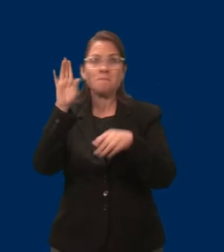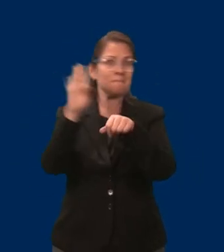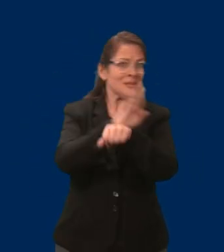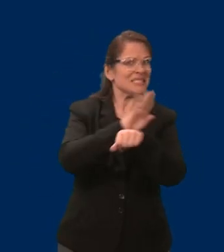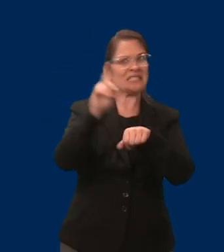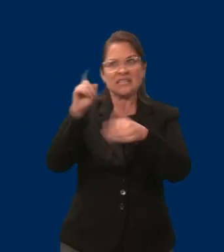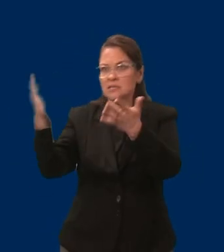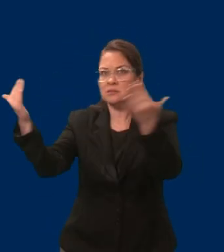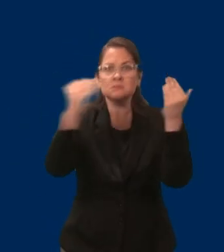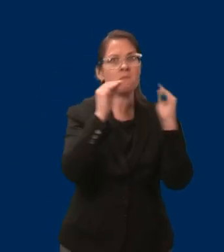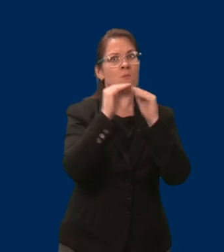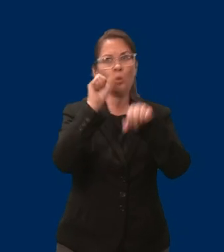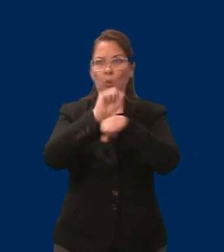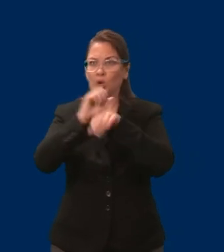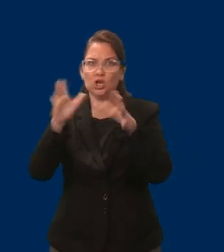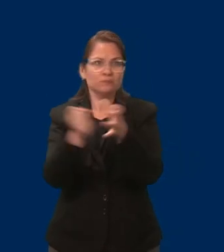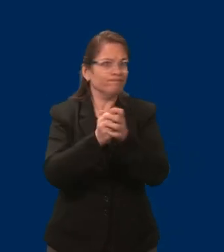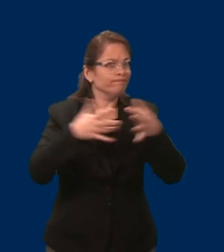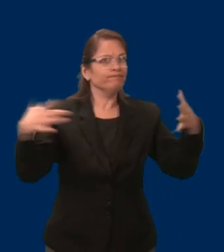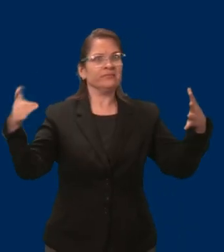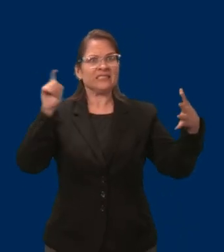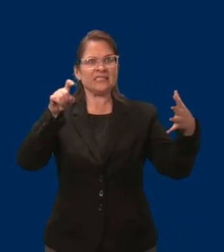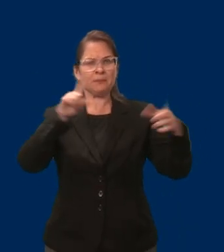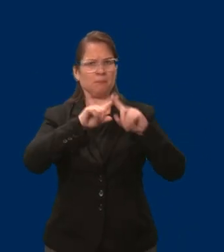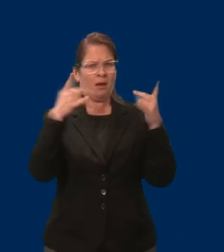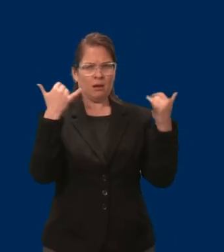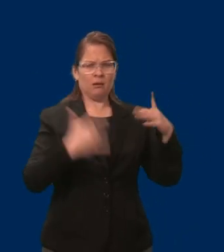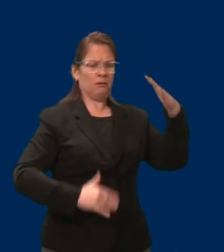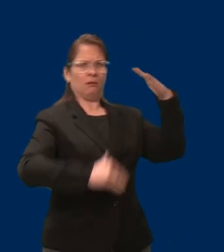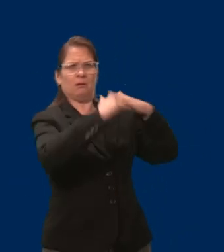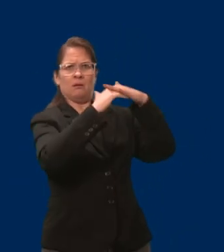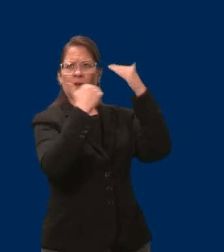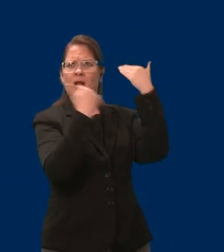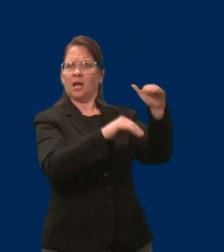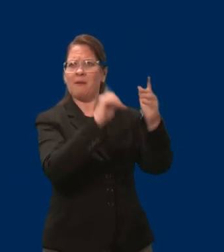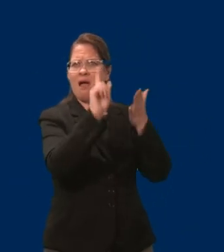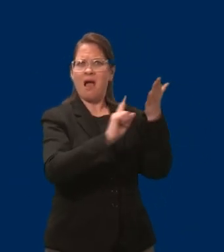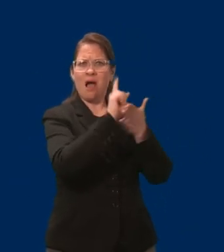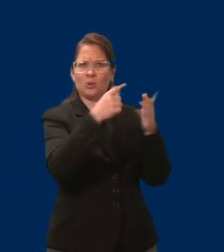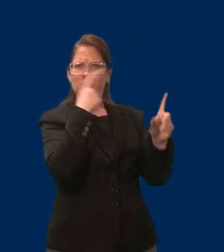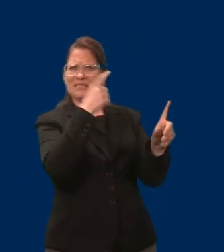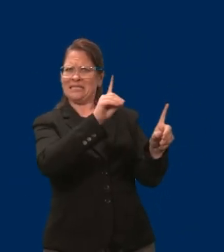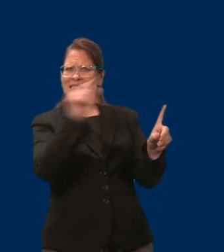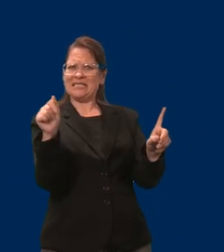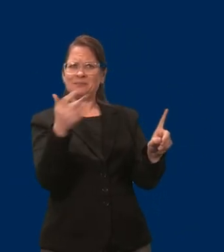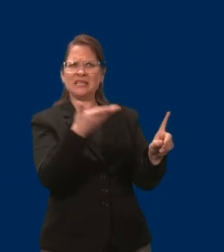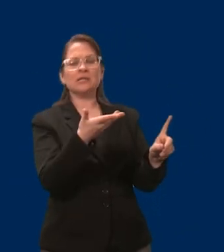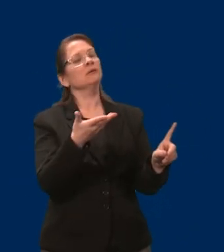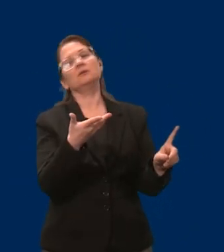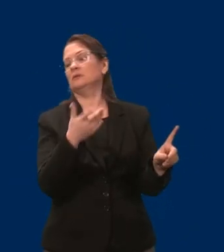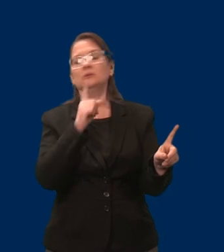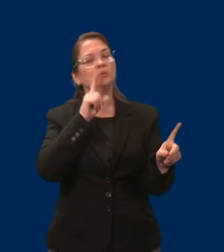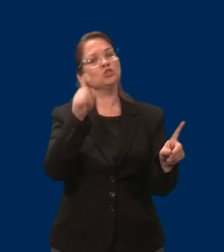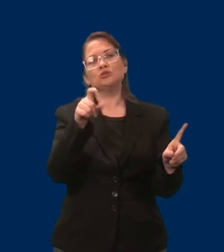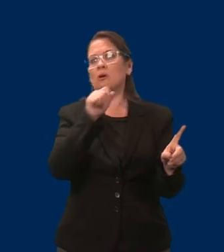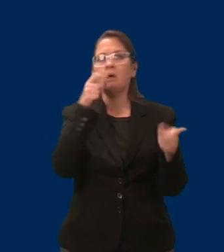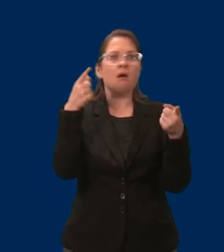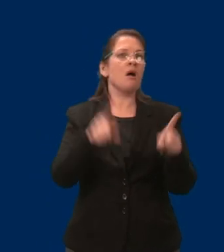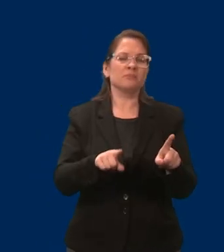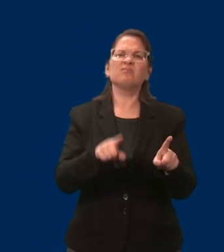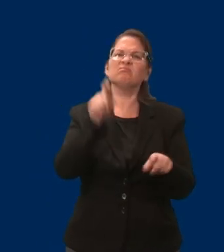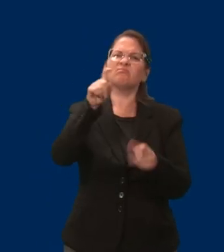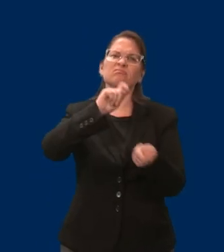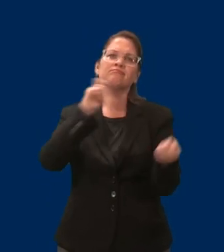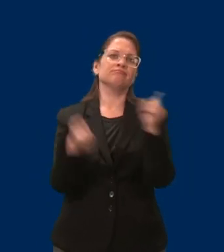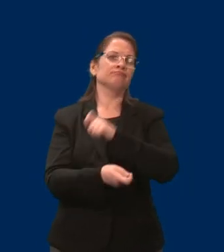workers, right? But if we're putting barriers up that exist because of some old system, guess what? It's time for reform. I heard that question. And so